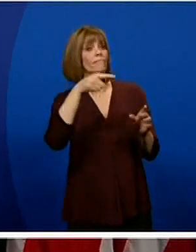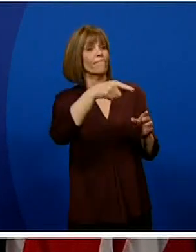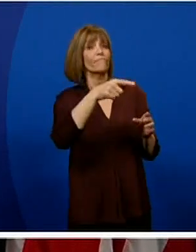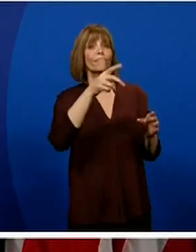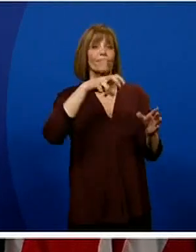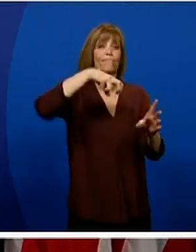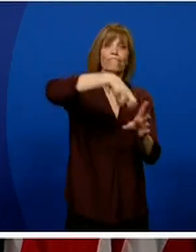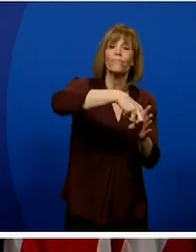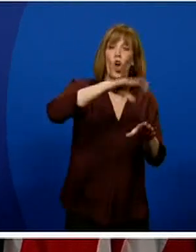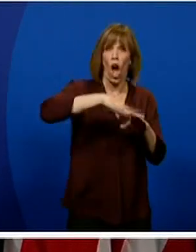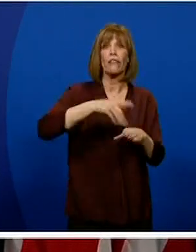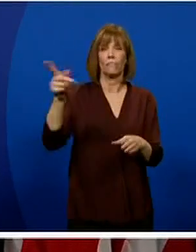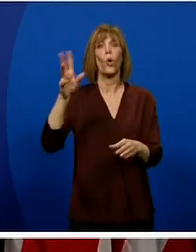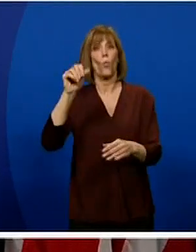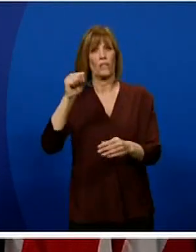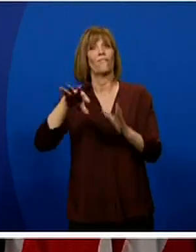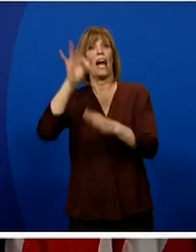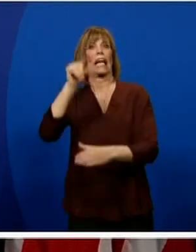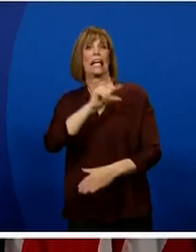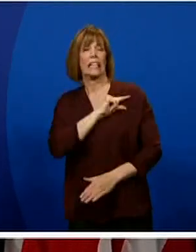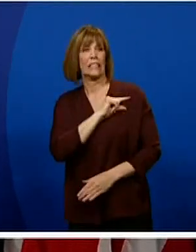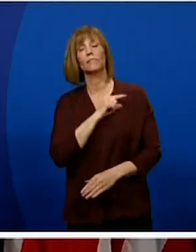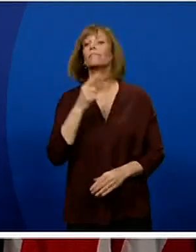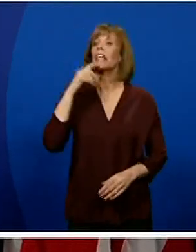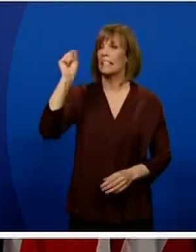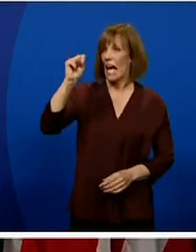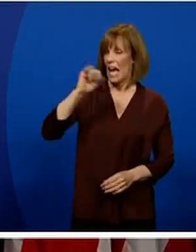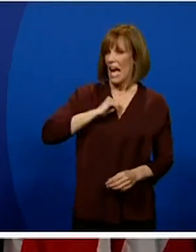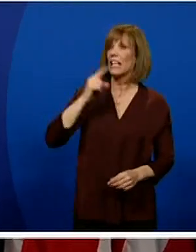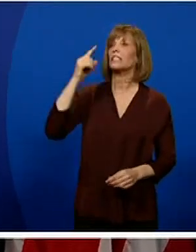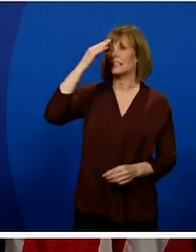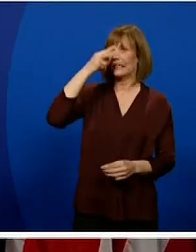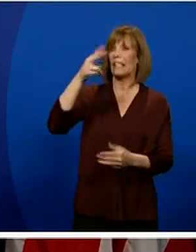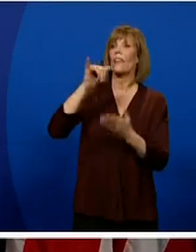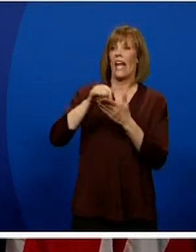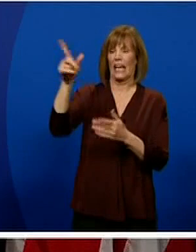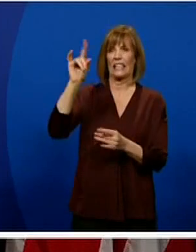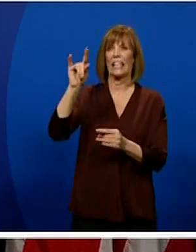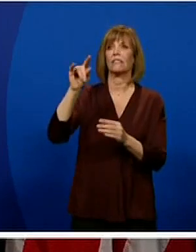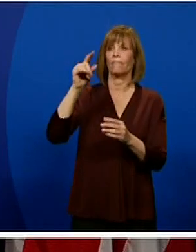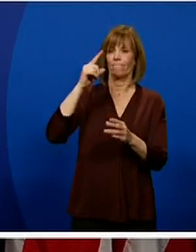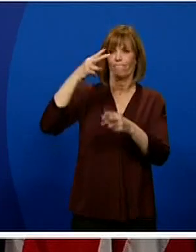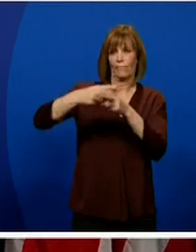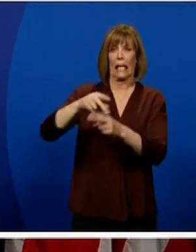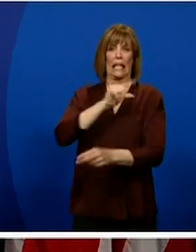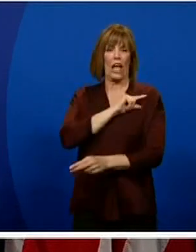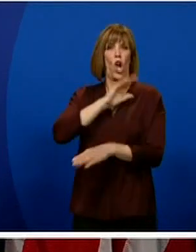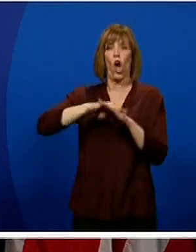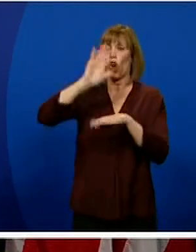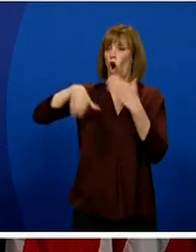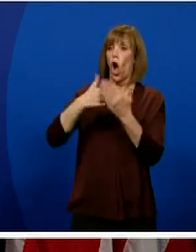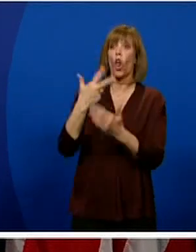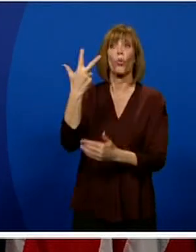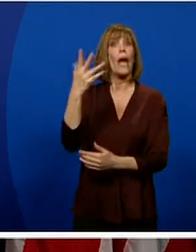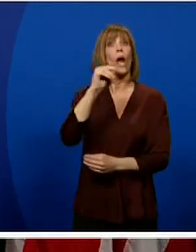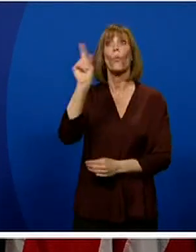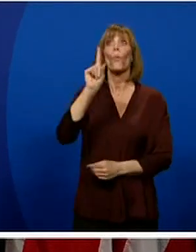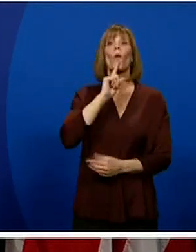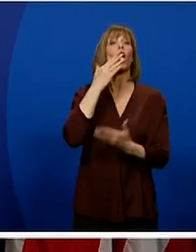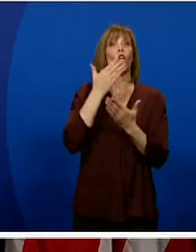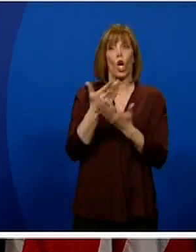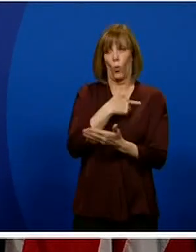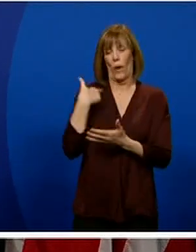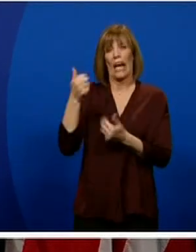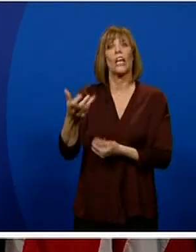The jury, a jury of his peers, found him guilty on all three charges. And so I think the system worked due process, and it's time that we